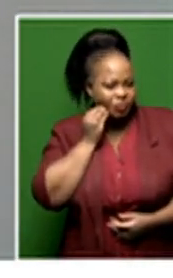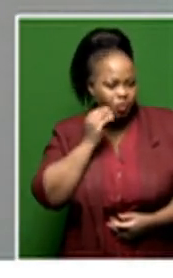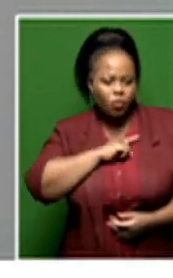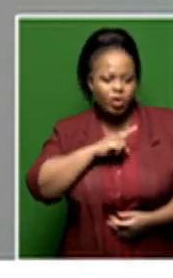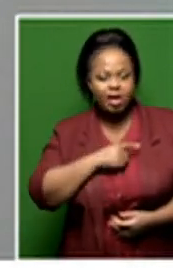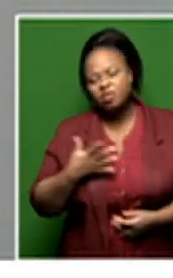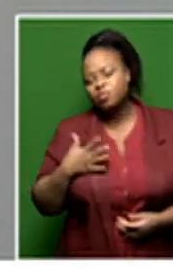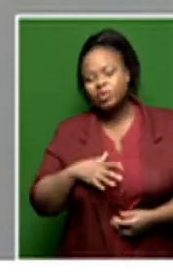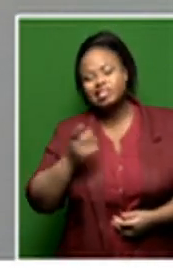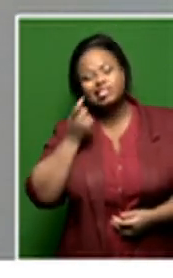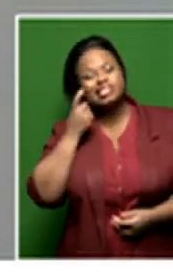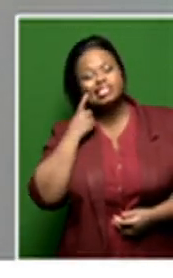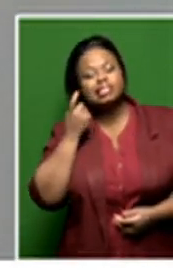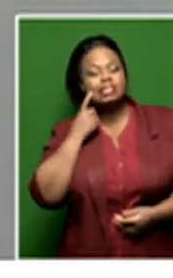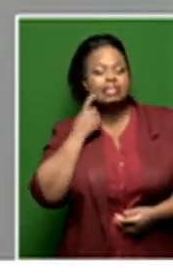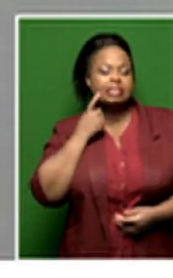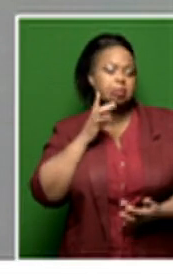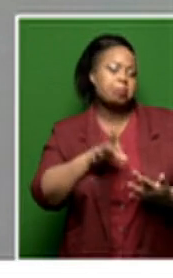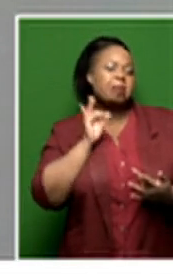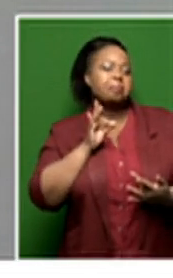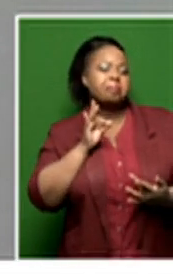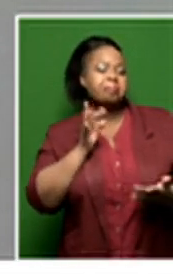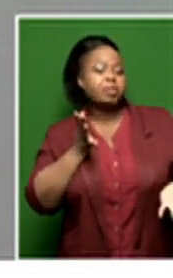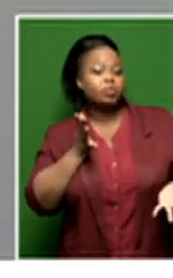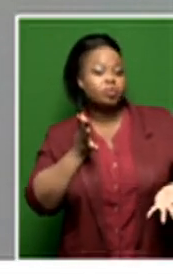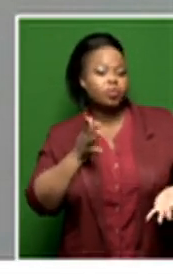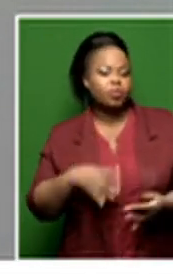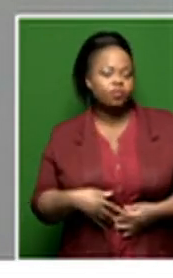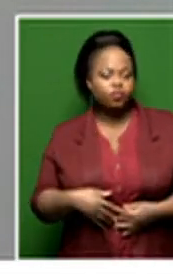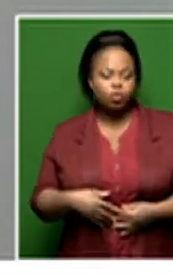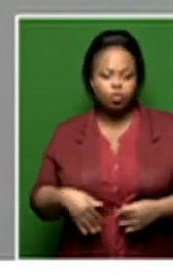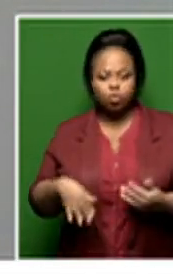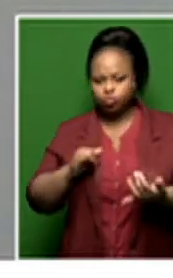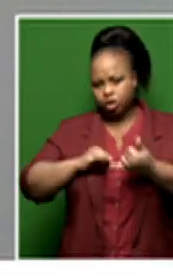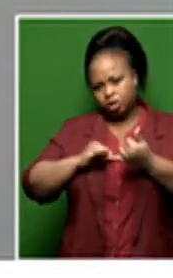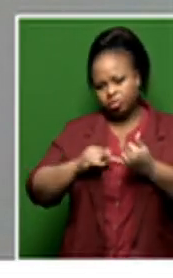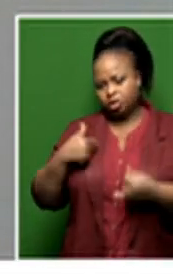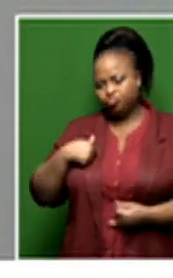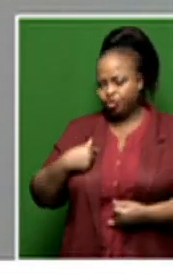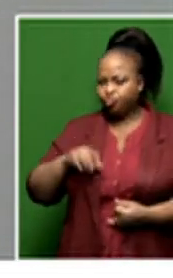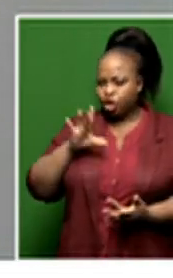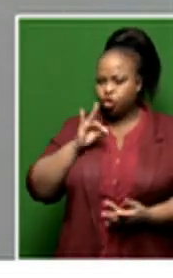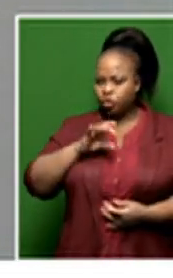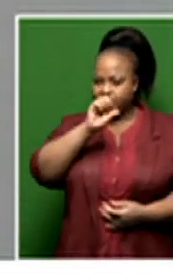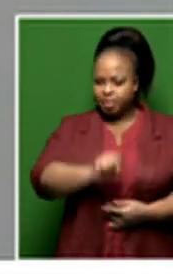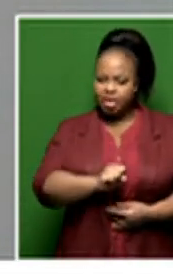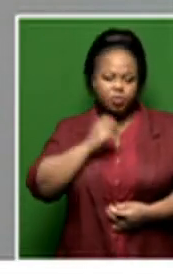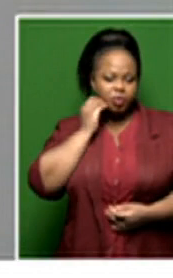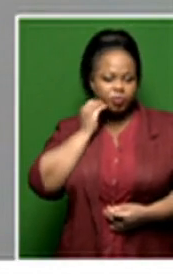an easier, you know, option when it came to BA subjects. So I chose South Soto.